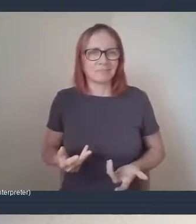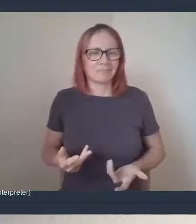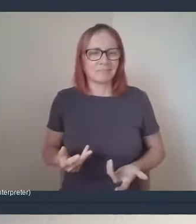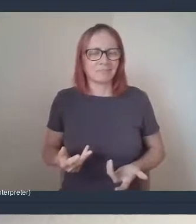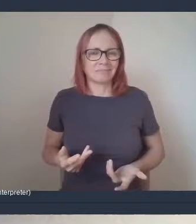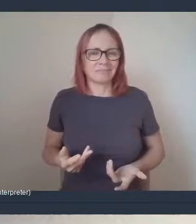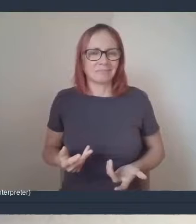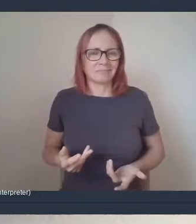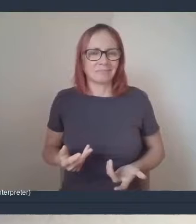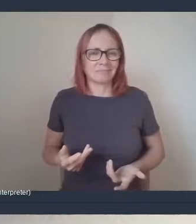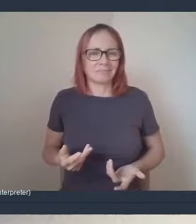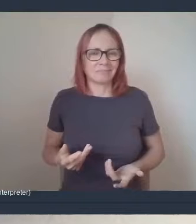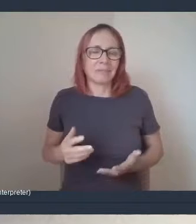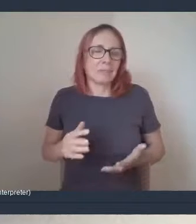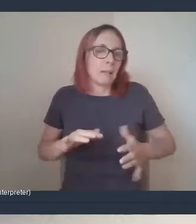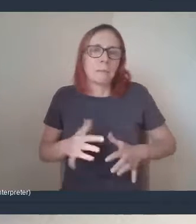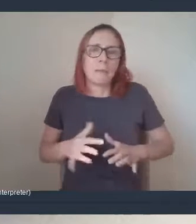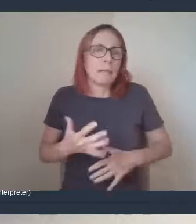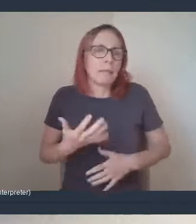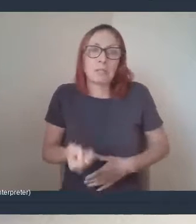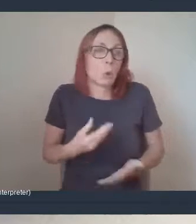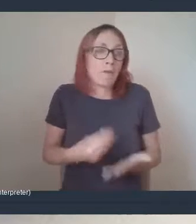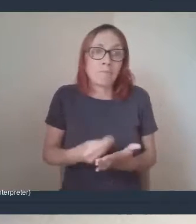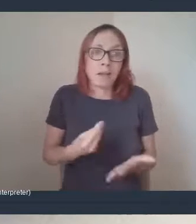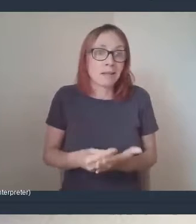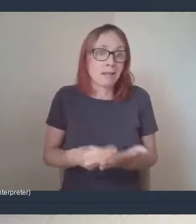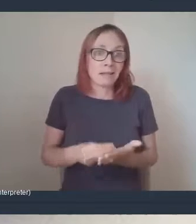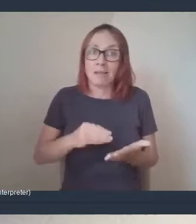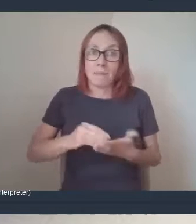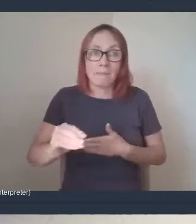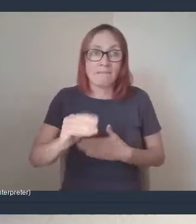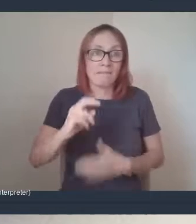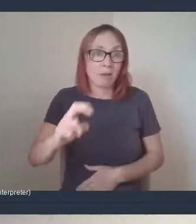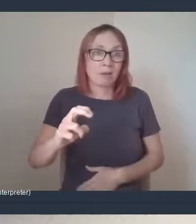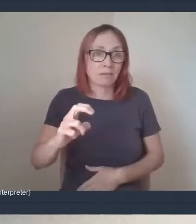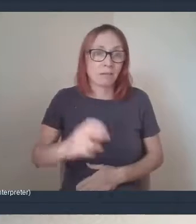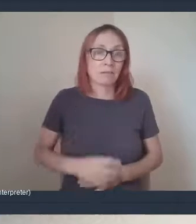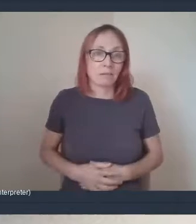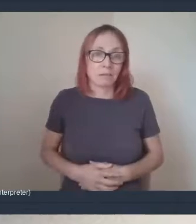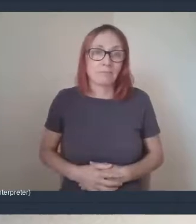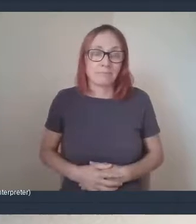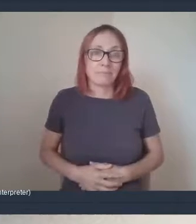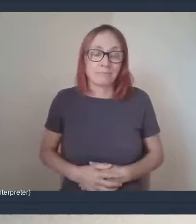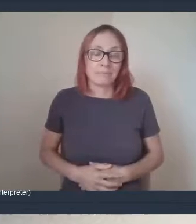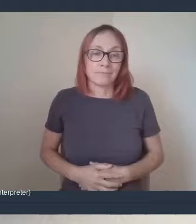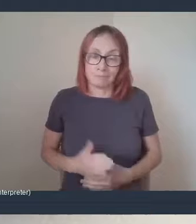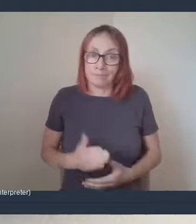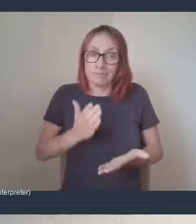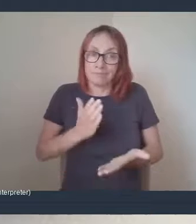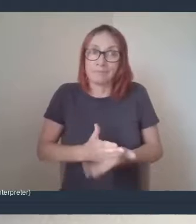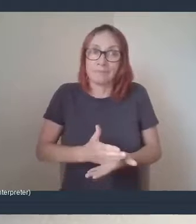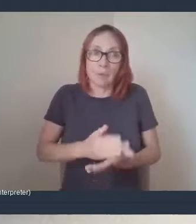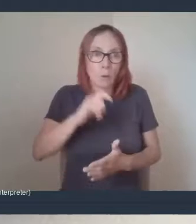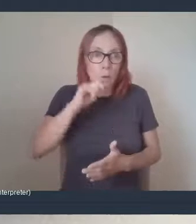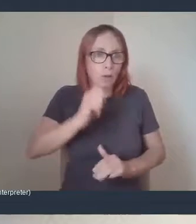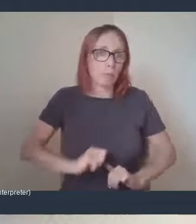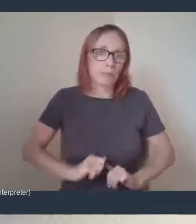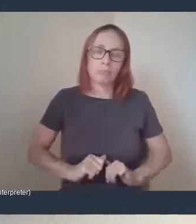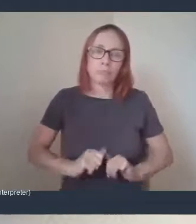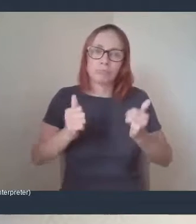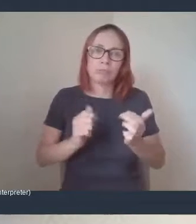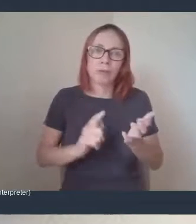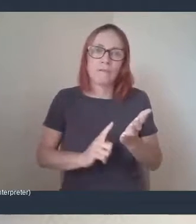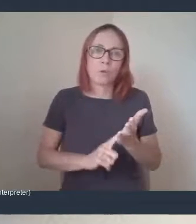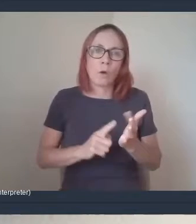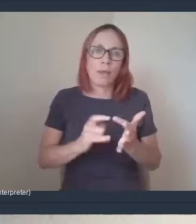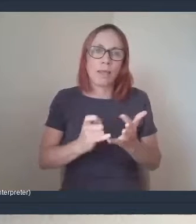You might just not have the funds to pay for your bus fare up there. Yeah. It's definitely going to be a great thing for the Lesley community, us